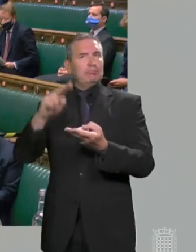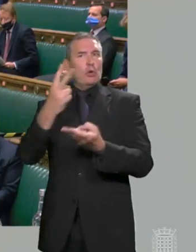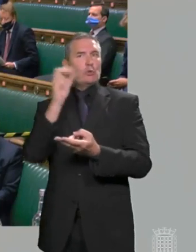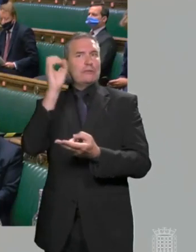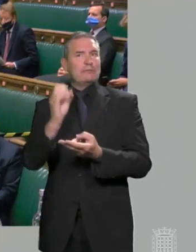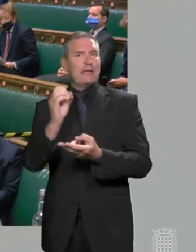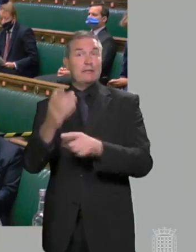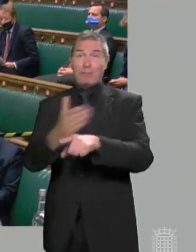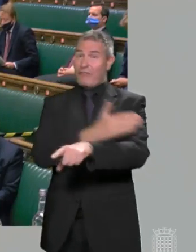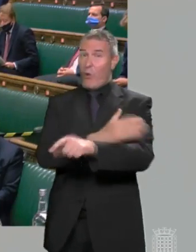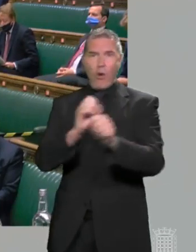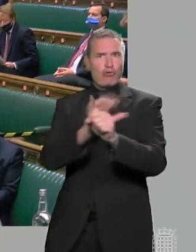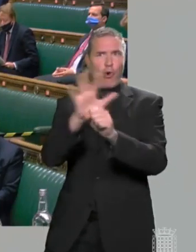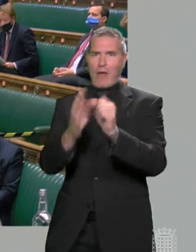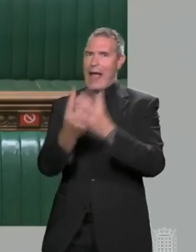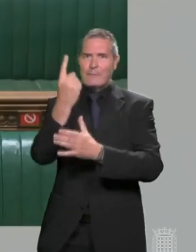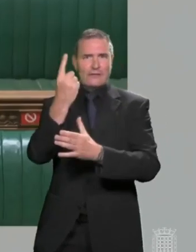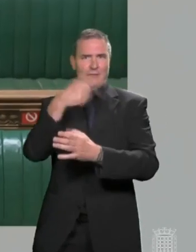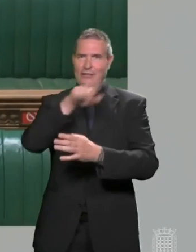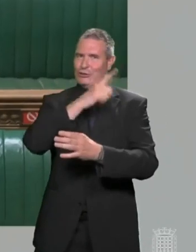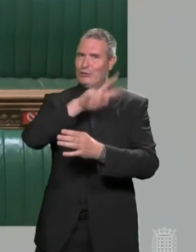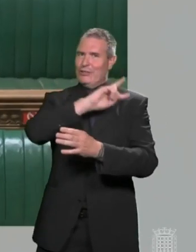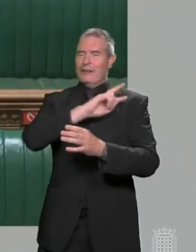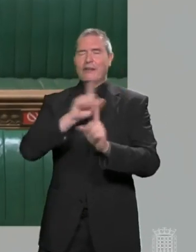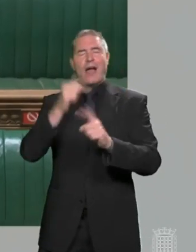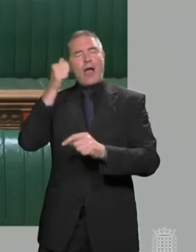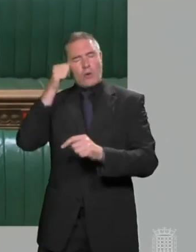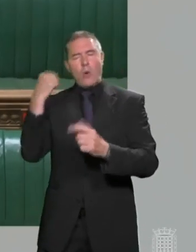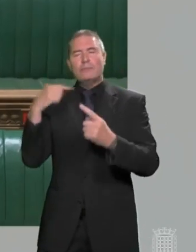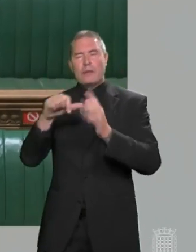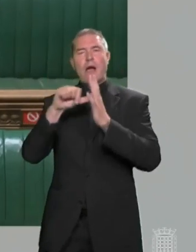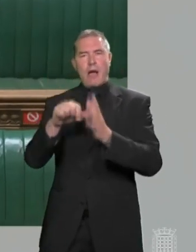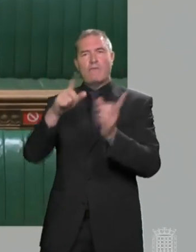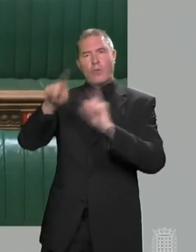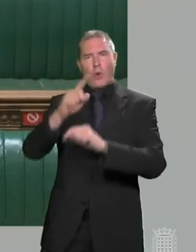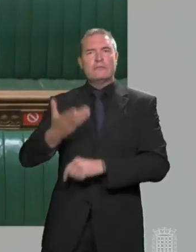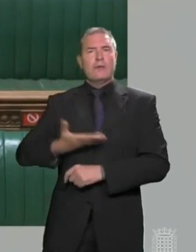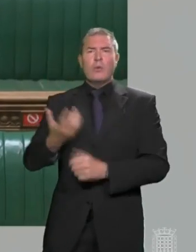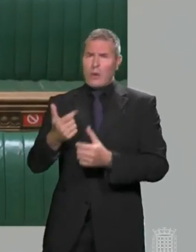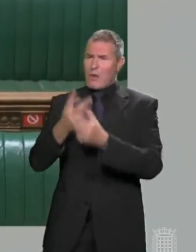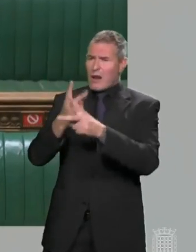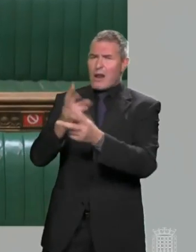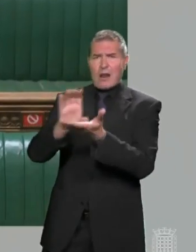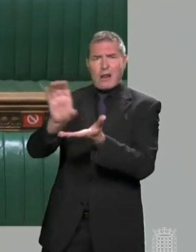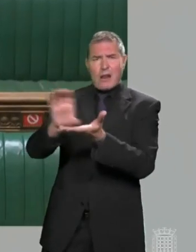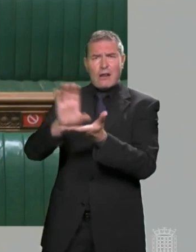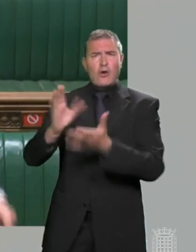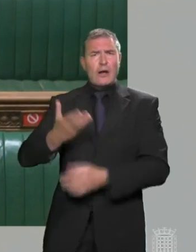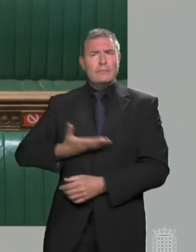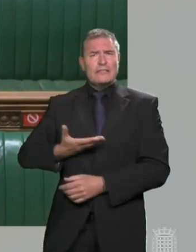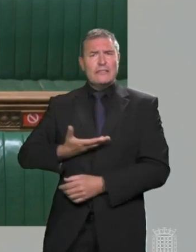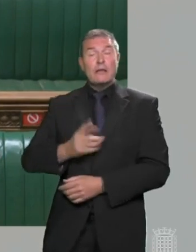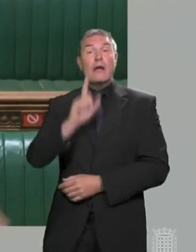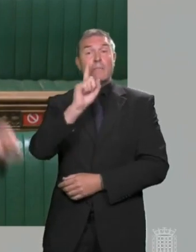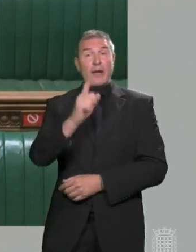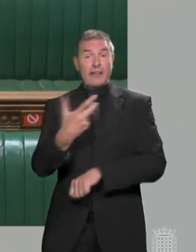pre-pandemic levels, Mr Speaker. I know how tough things have been. And we will look after business throughout this pandemic. But thanks to